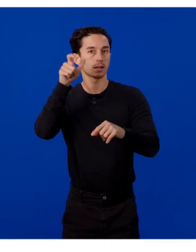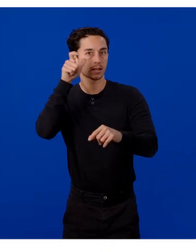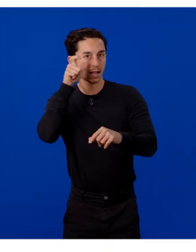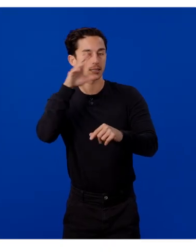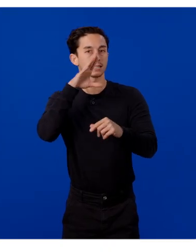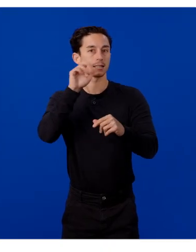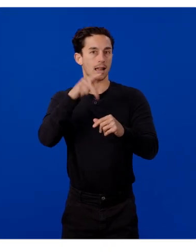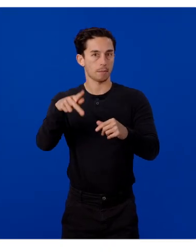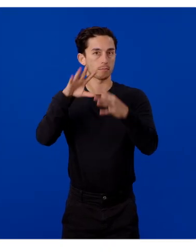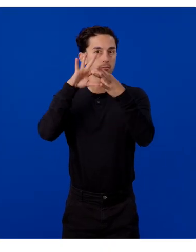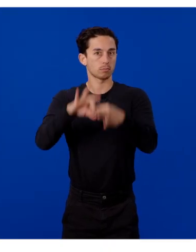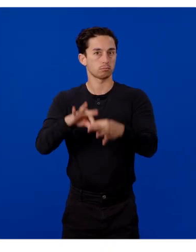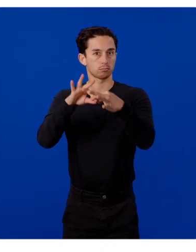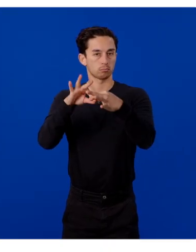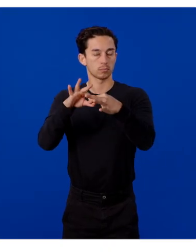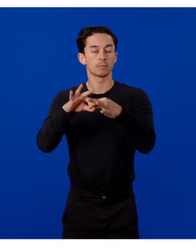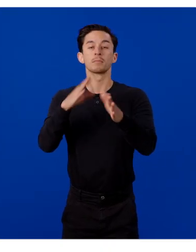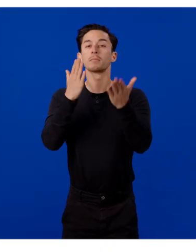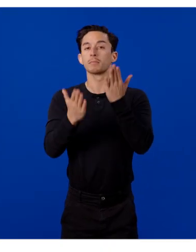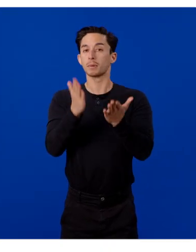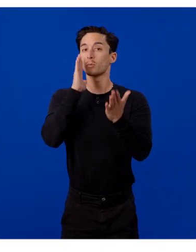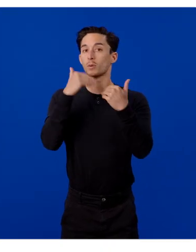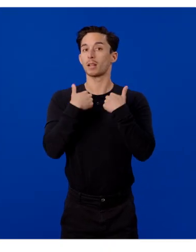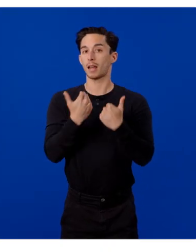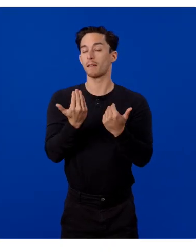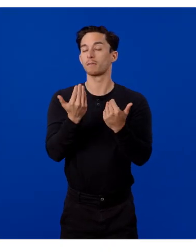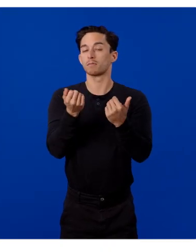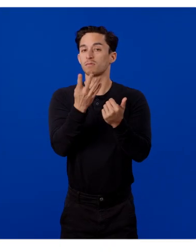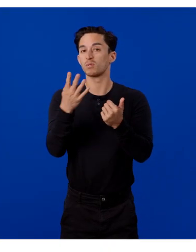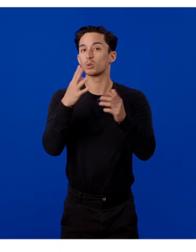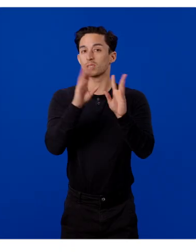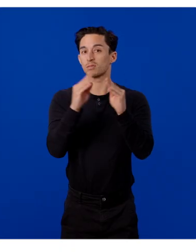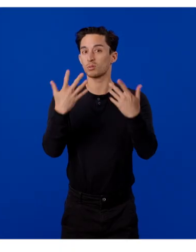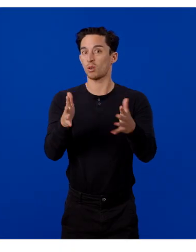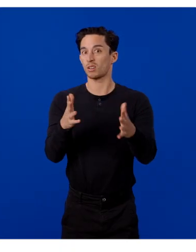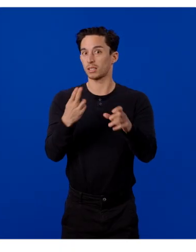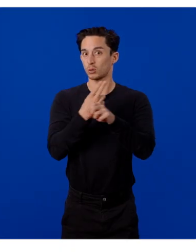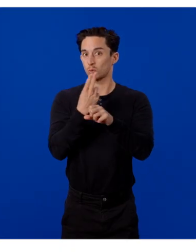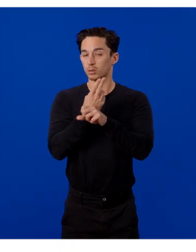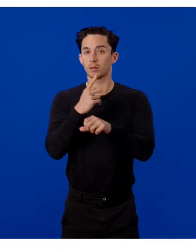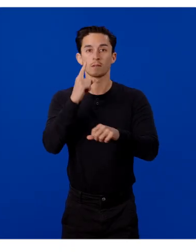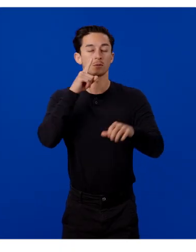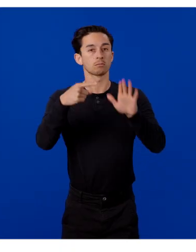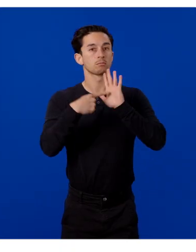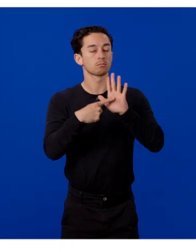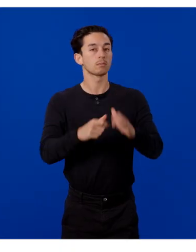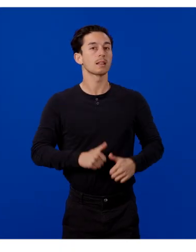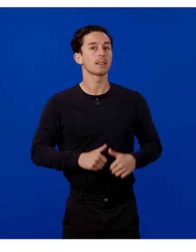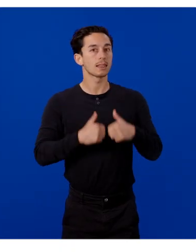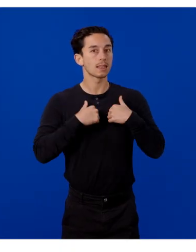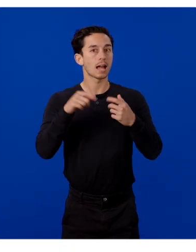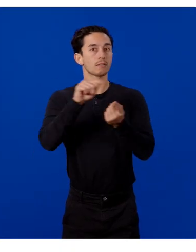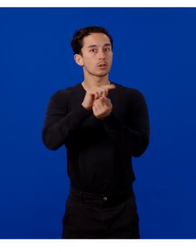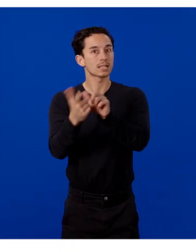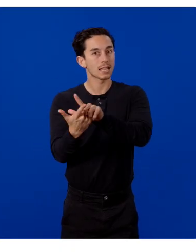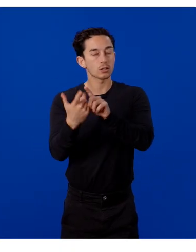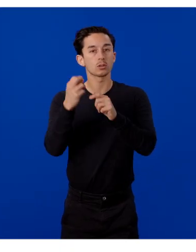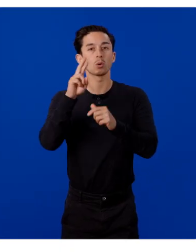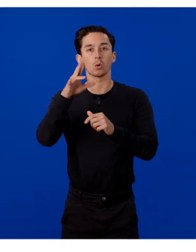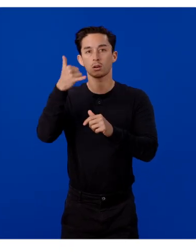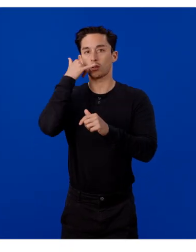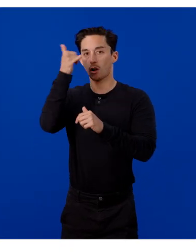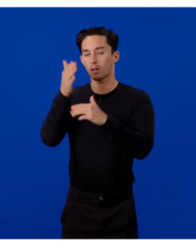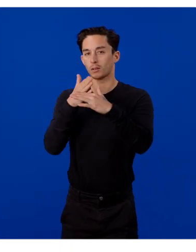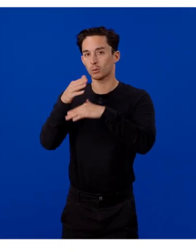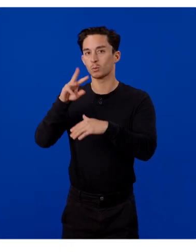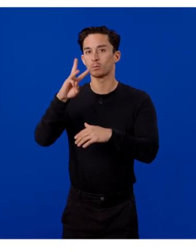and the app. You might have even used sessions already. For example, in live experiences such as live translation or calling via WhatsApp.